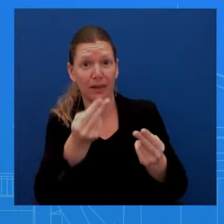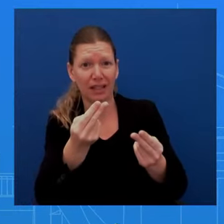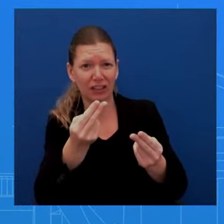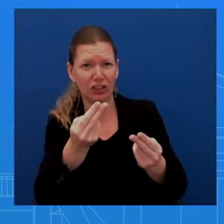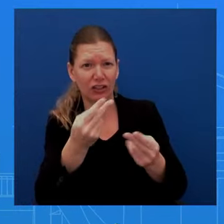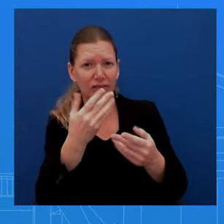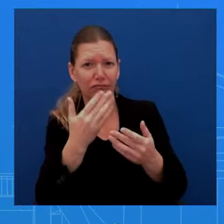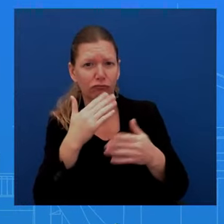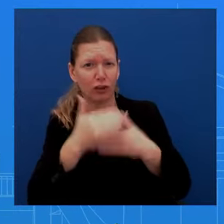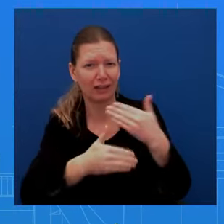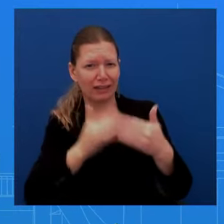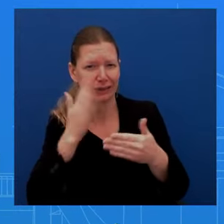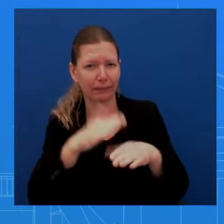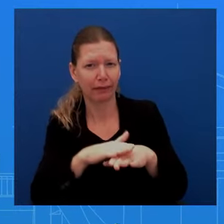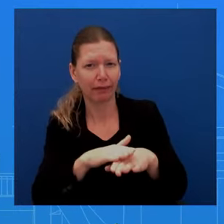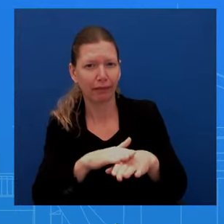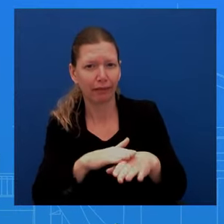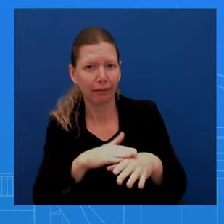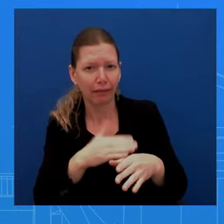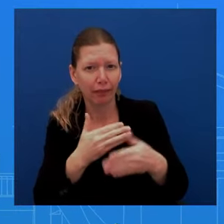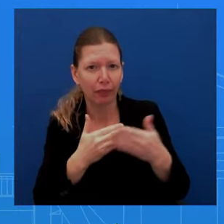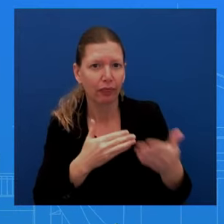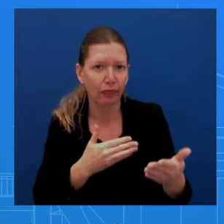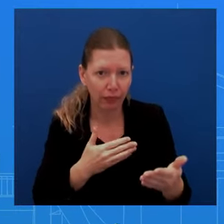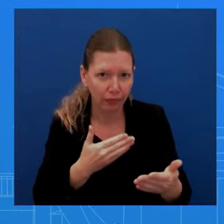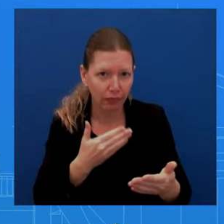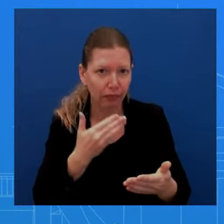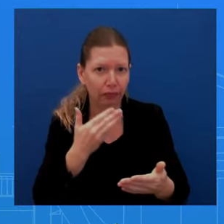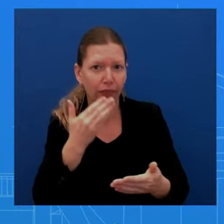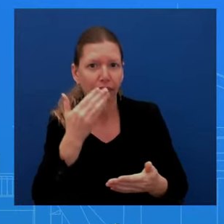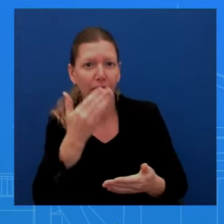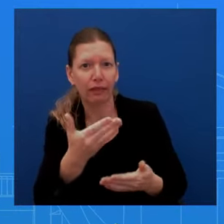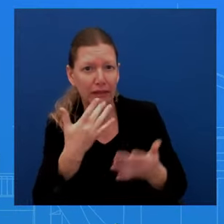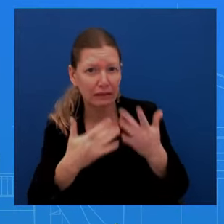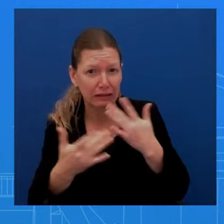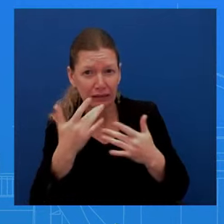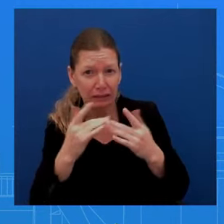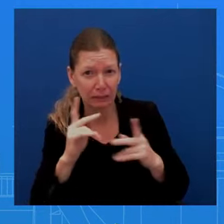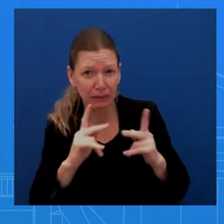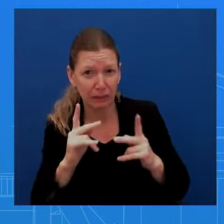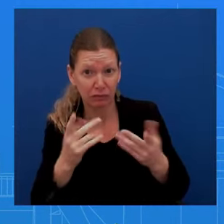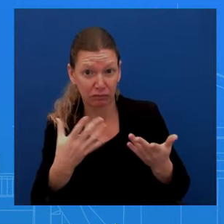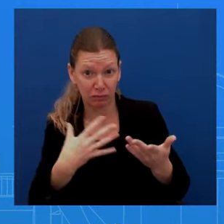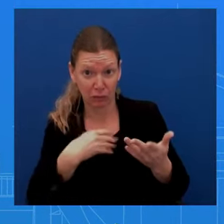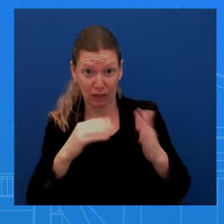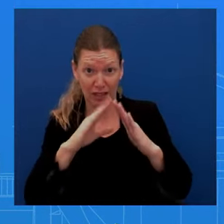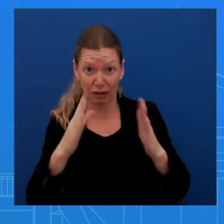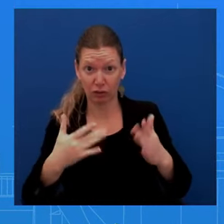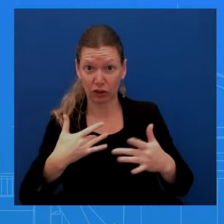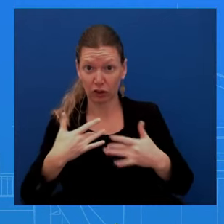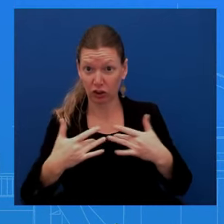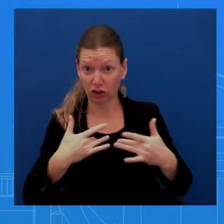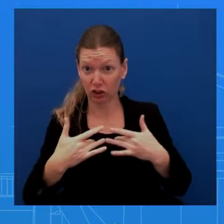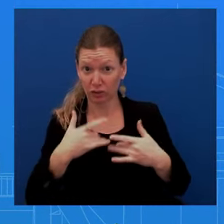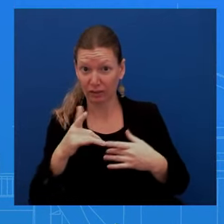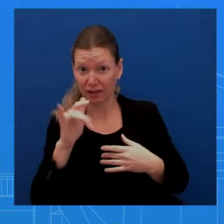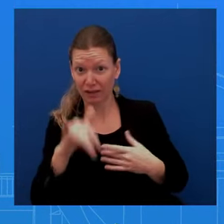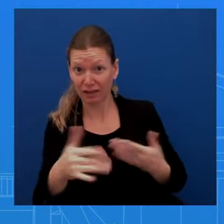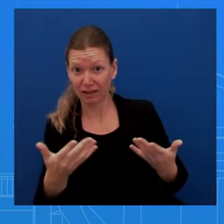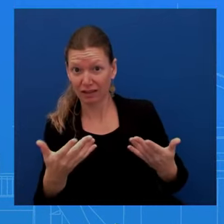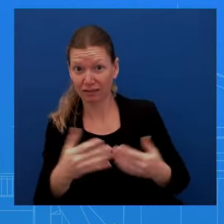you had for the first two years. Well, you said something that's really important, uh, that I want to make sure the American people know. There's been a rapid pace. We've had, um, historic,